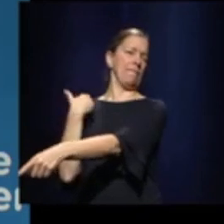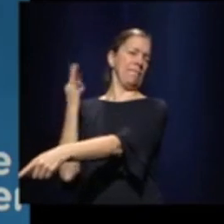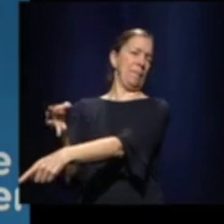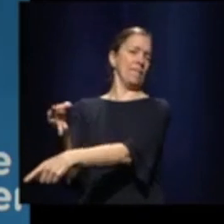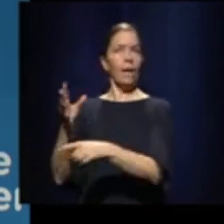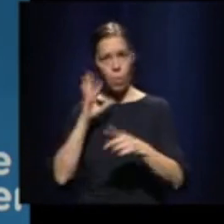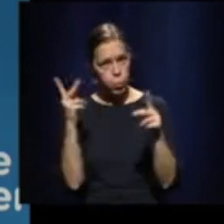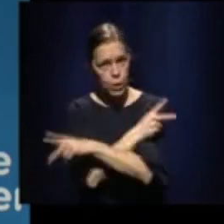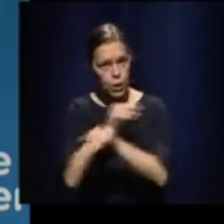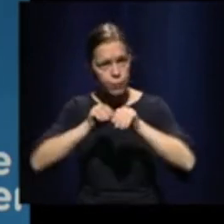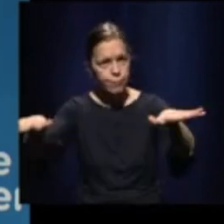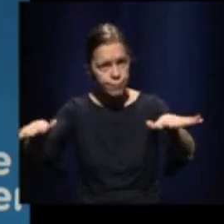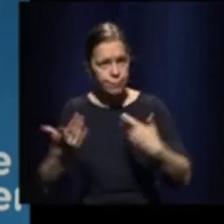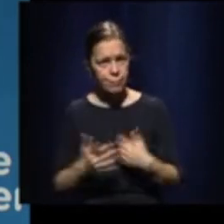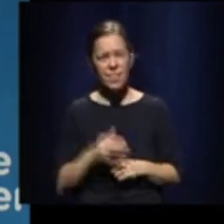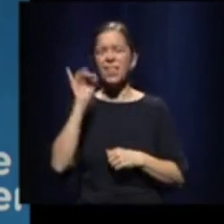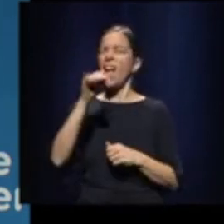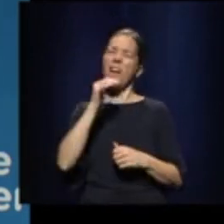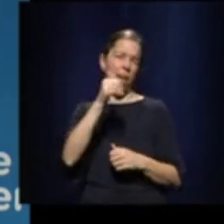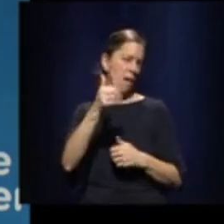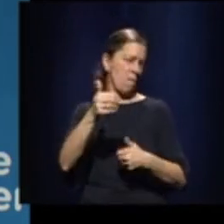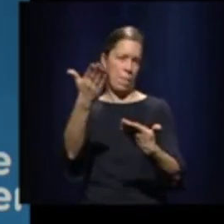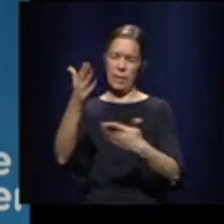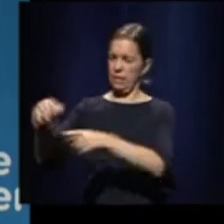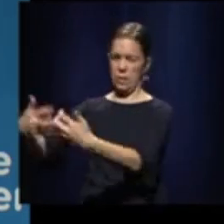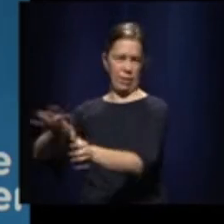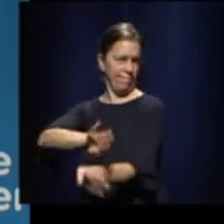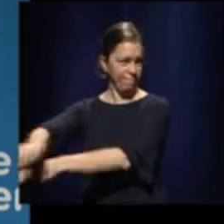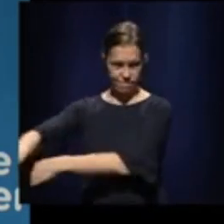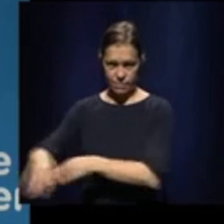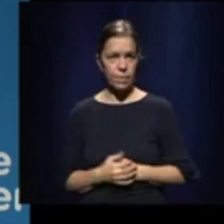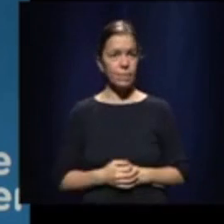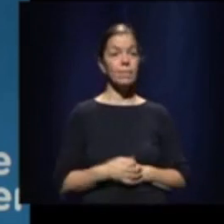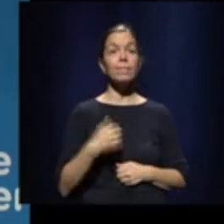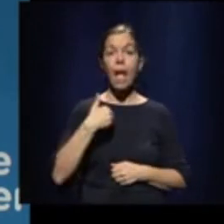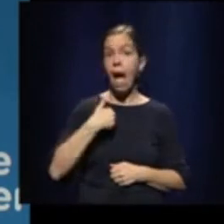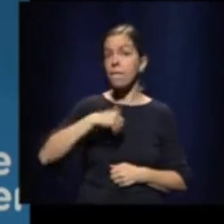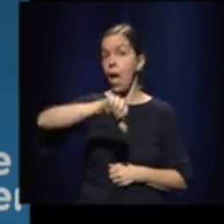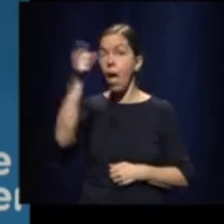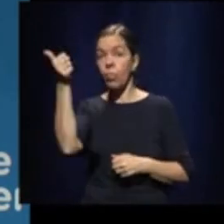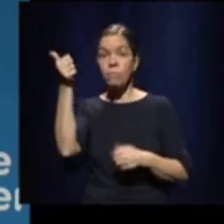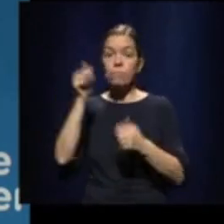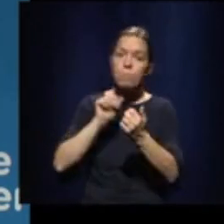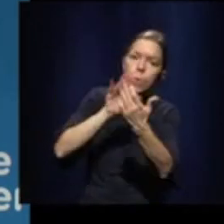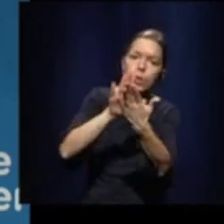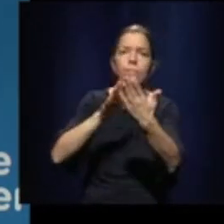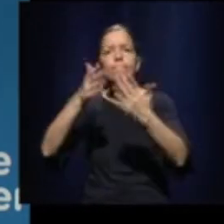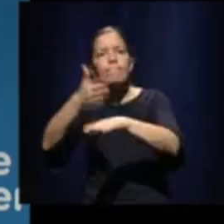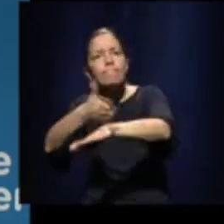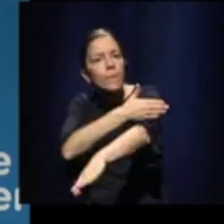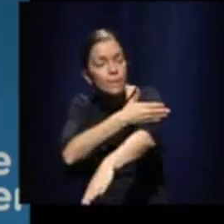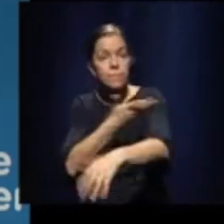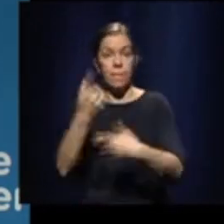recommend the use of those devices. There are other ways that you can improve, either by opening